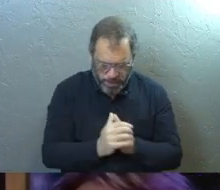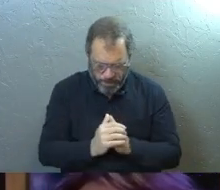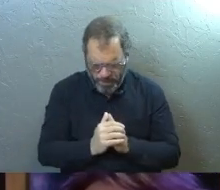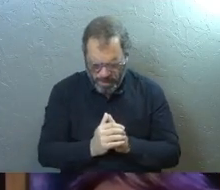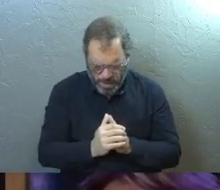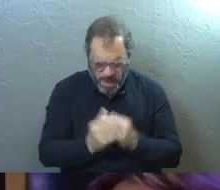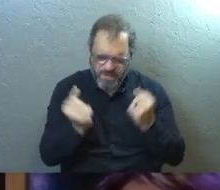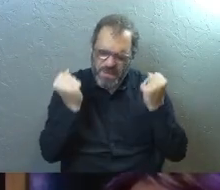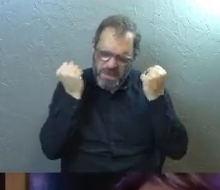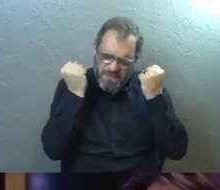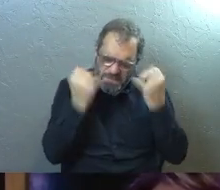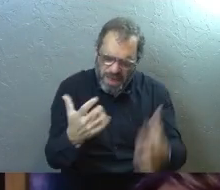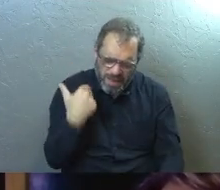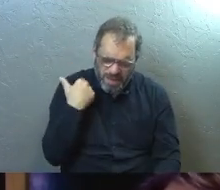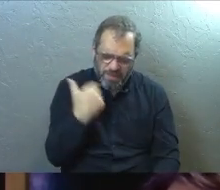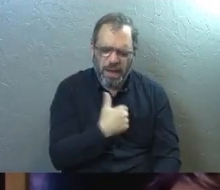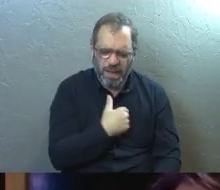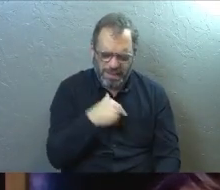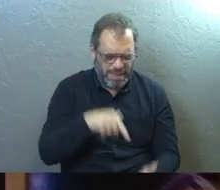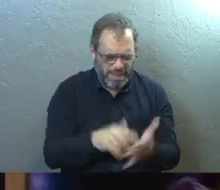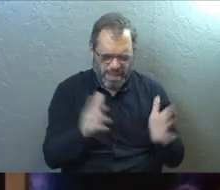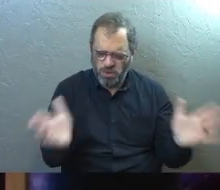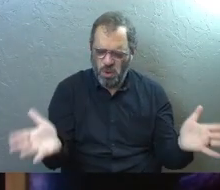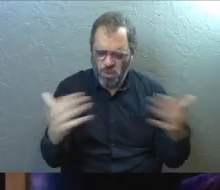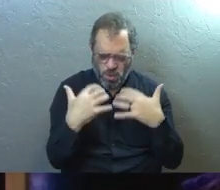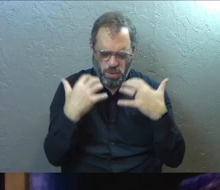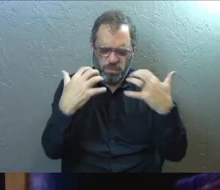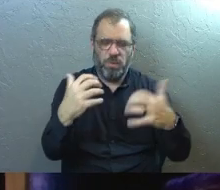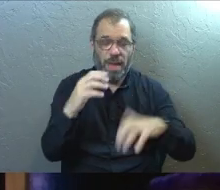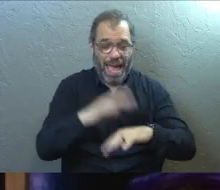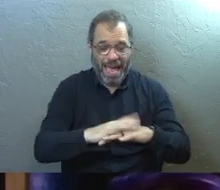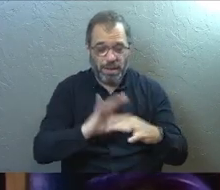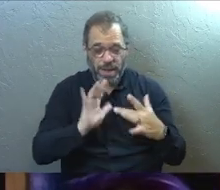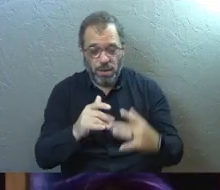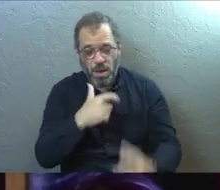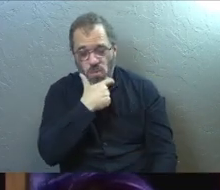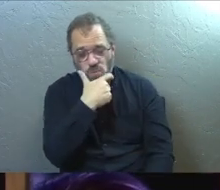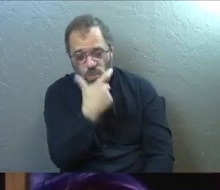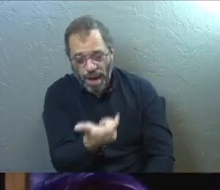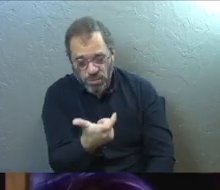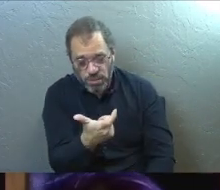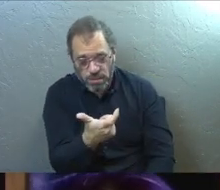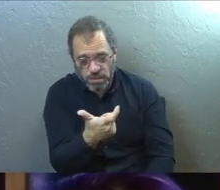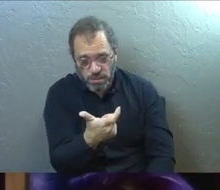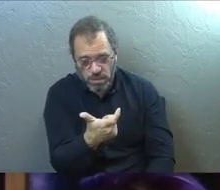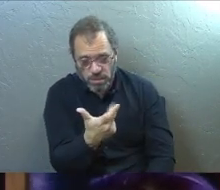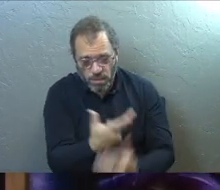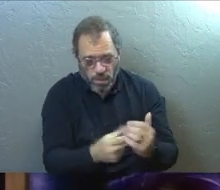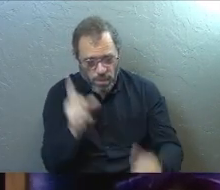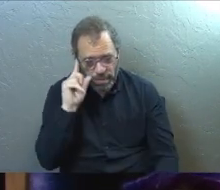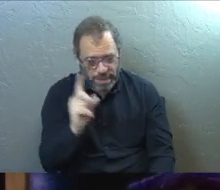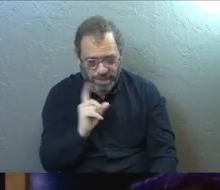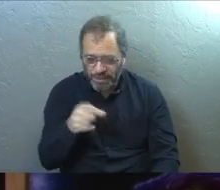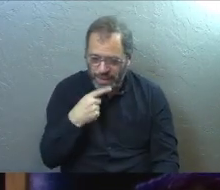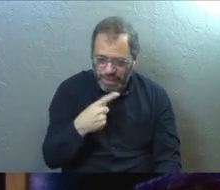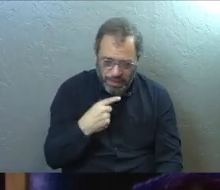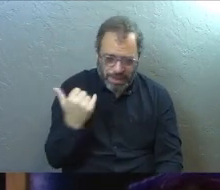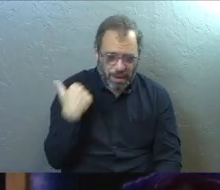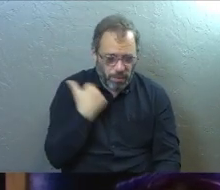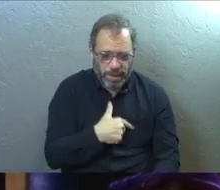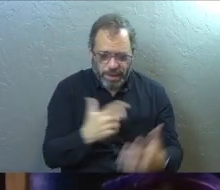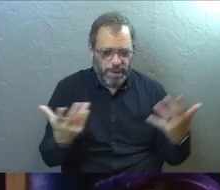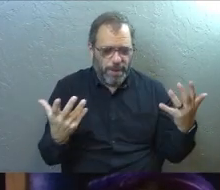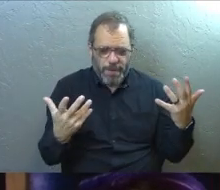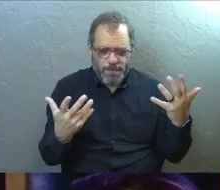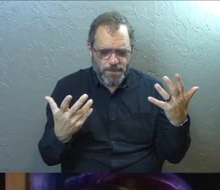God, for so many of us, God, in this room and God, watching online, God, we find ourselves in seasons or in moments of life, God,